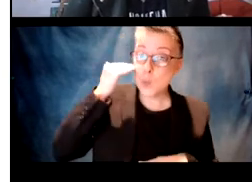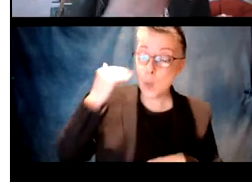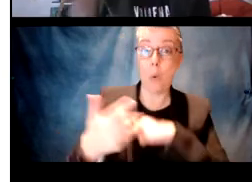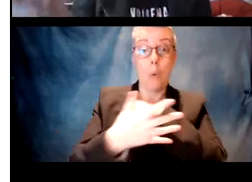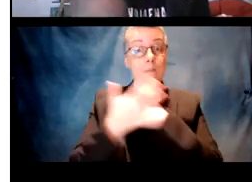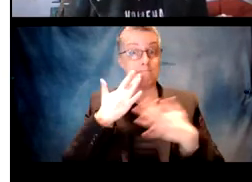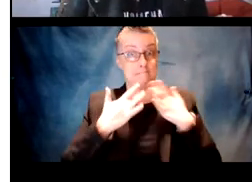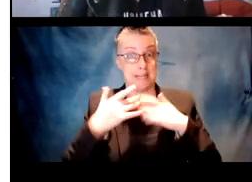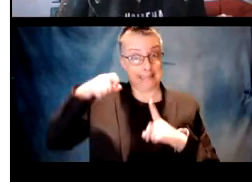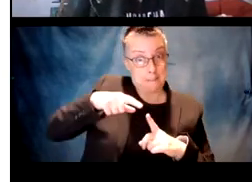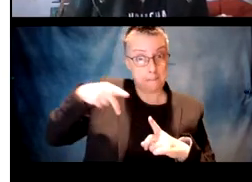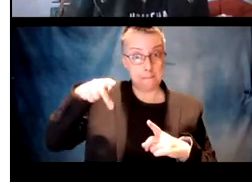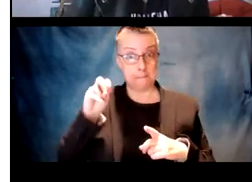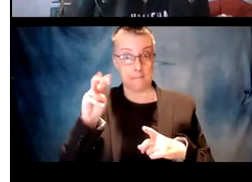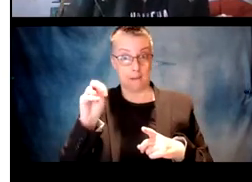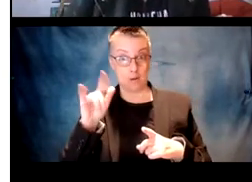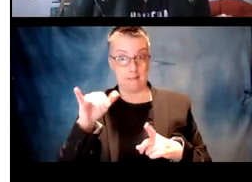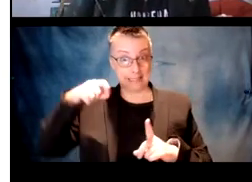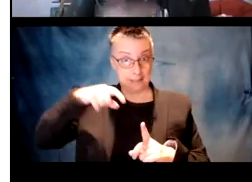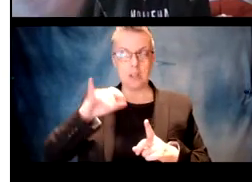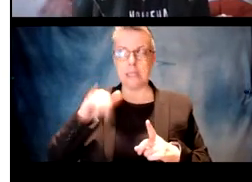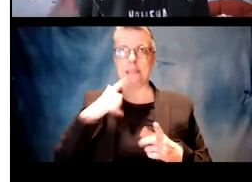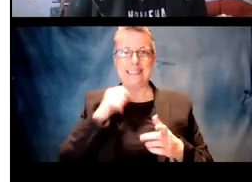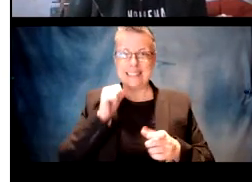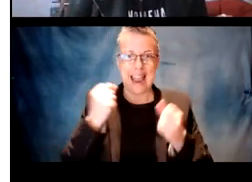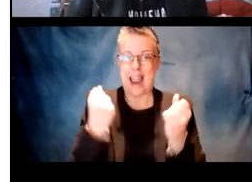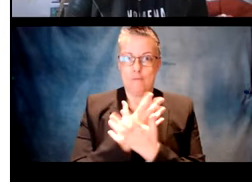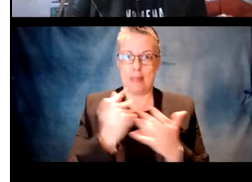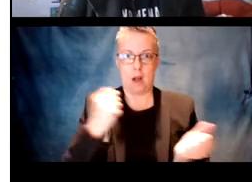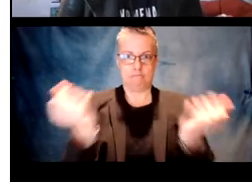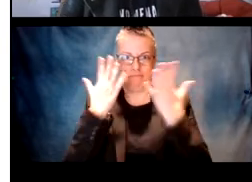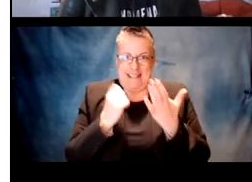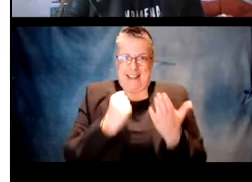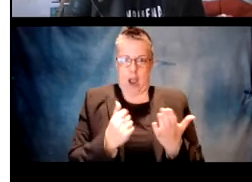again going back to the poverty of stimulus learn their language.